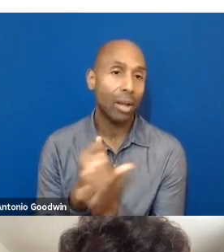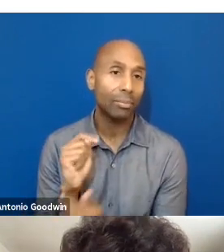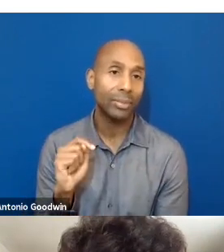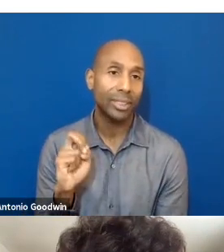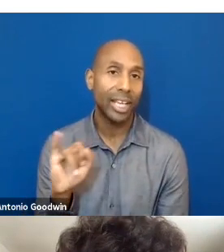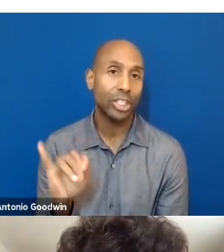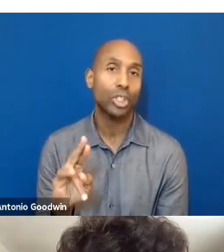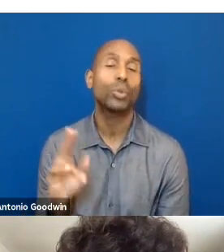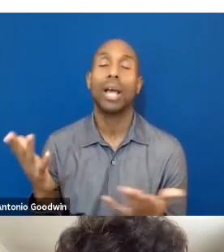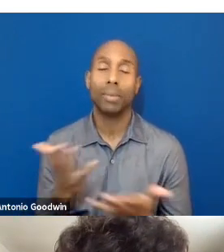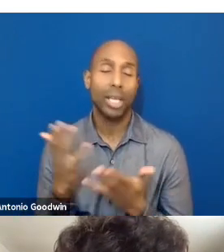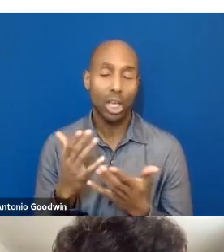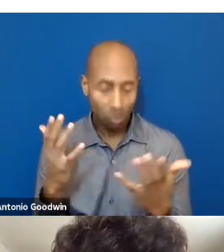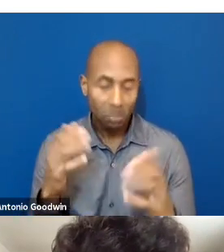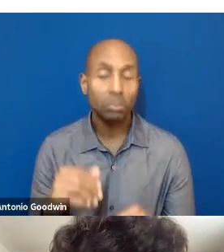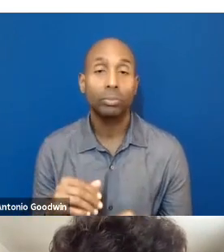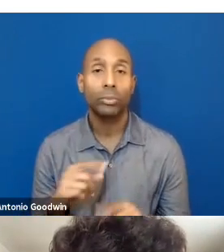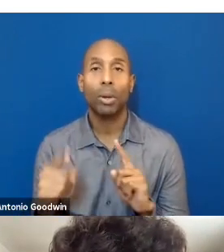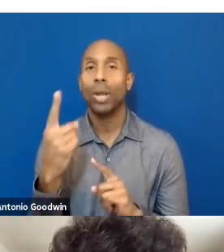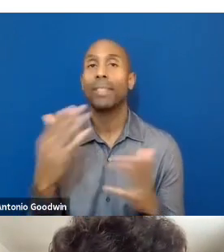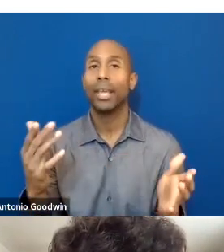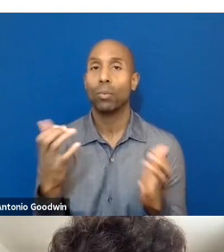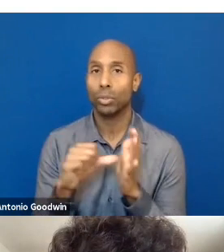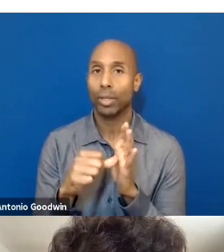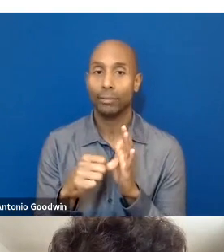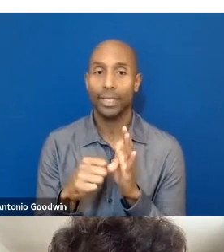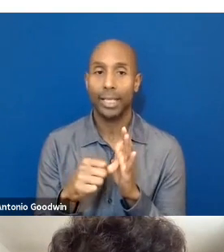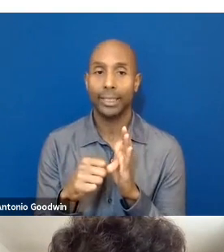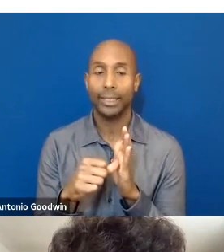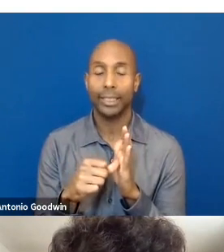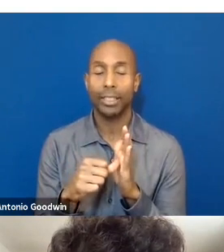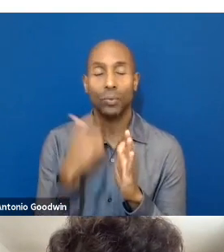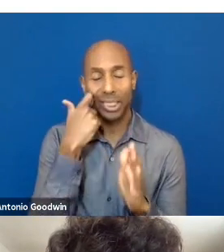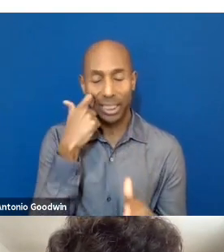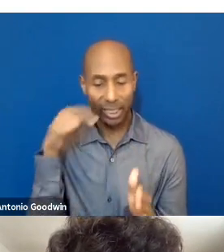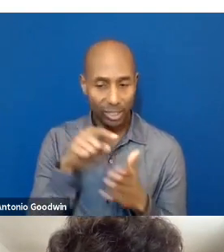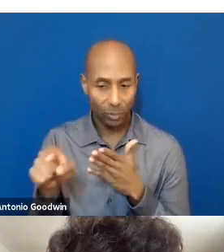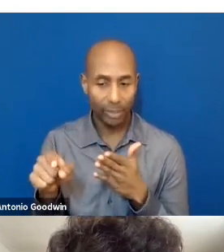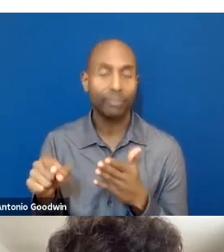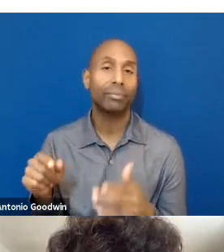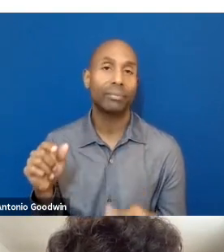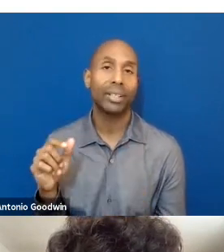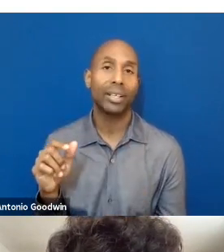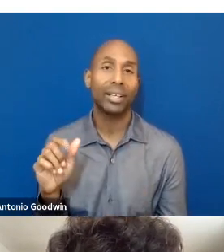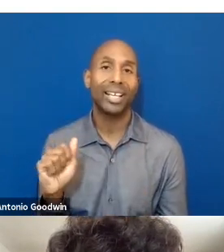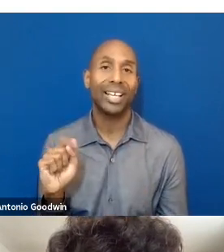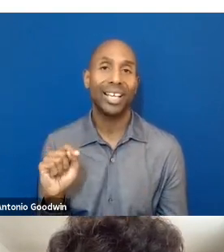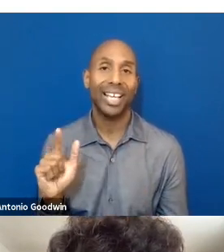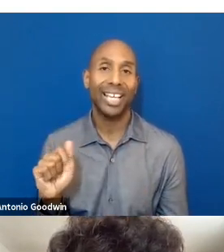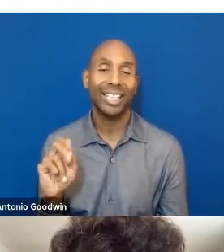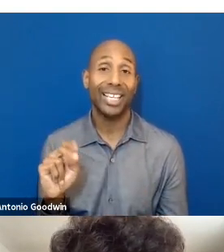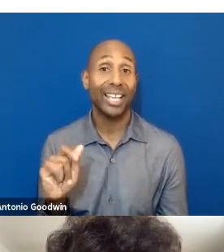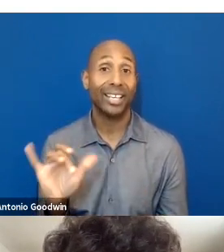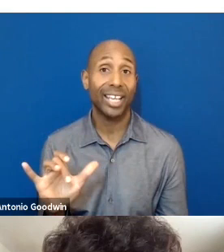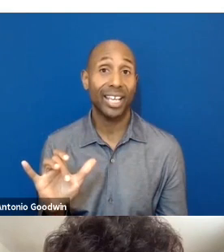questions. I just wanted to highlight one thing is that recently this week, I think there was an Atlantic research that talked about